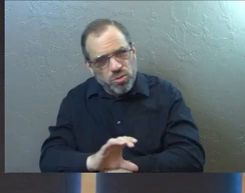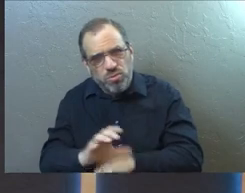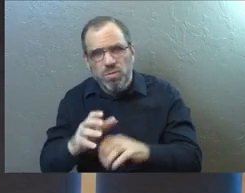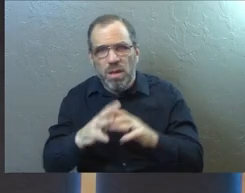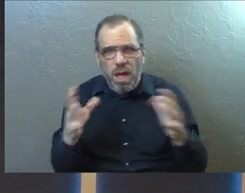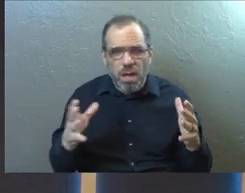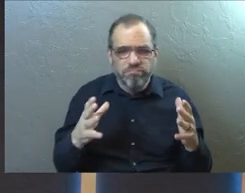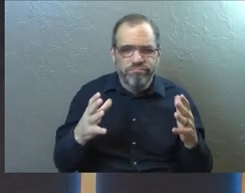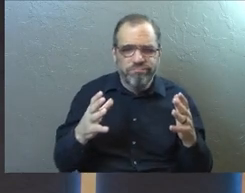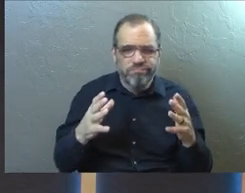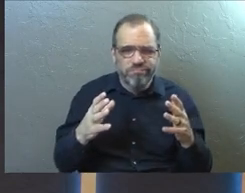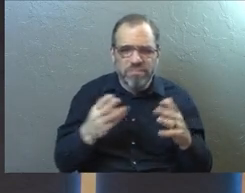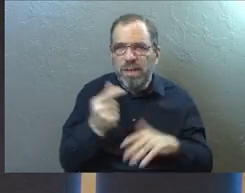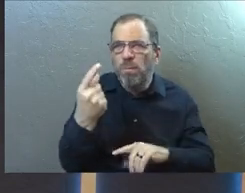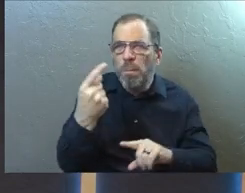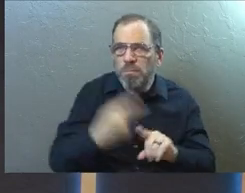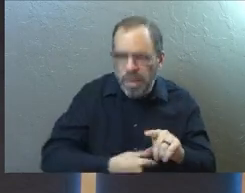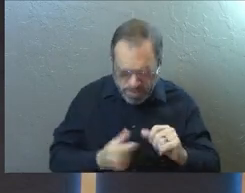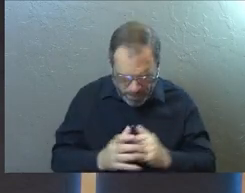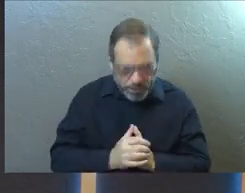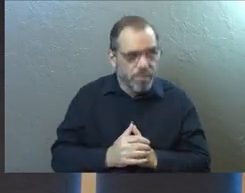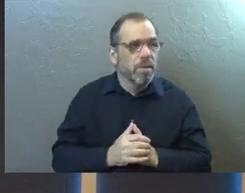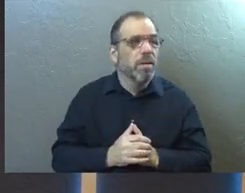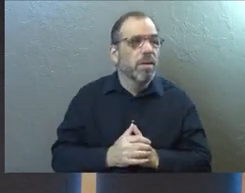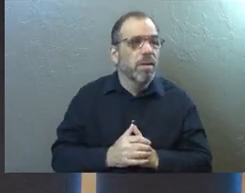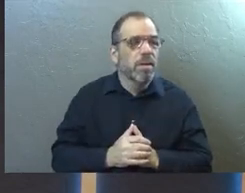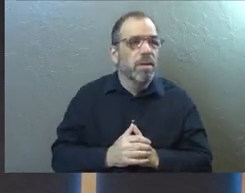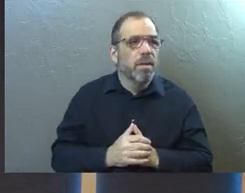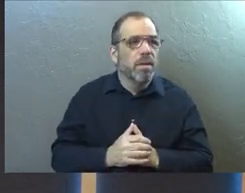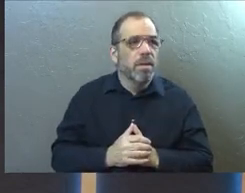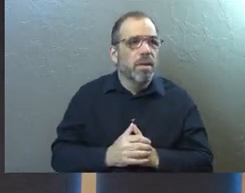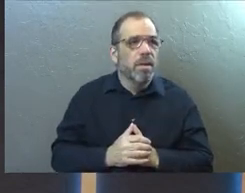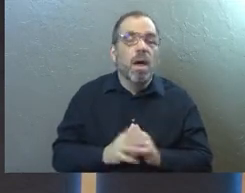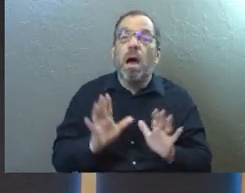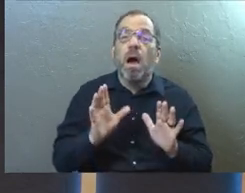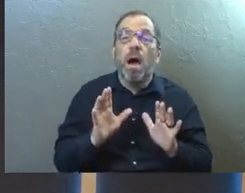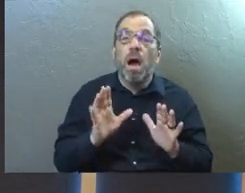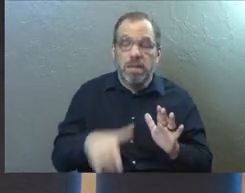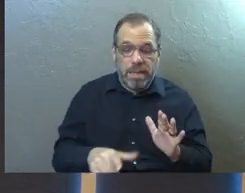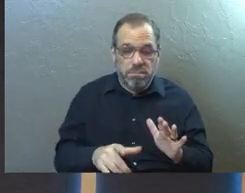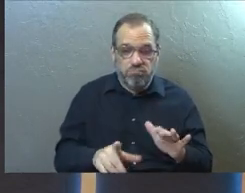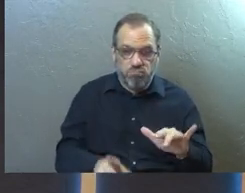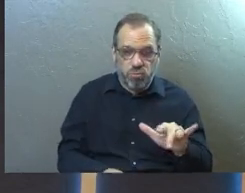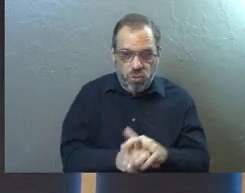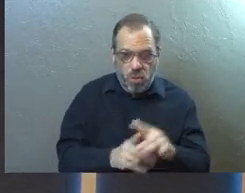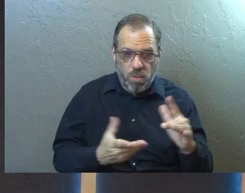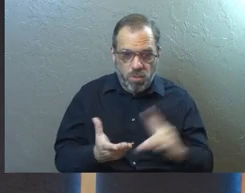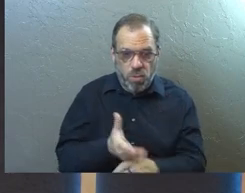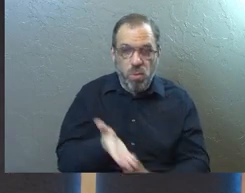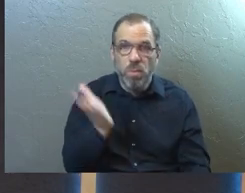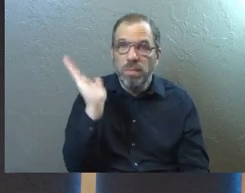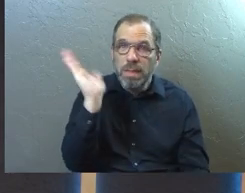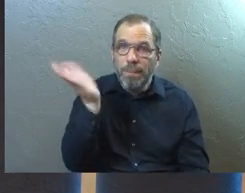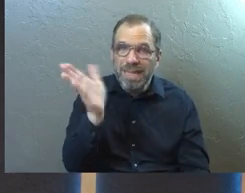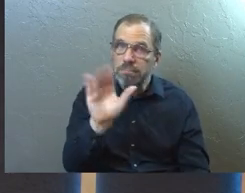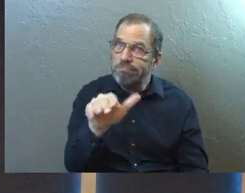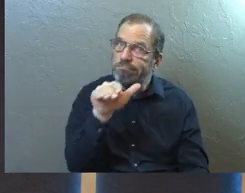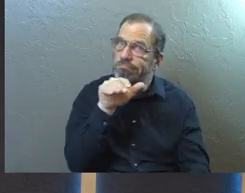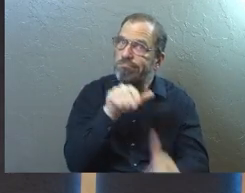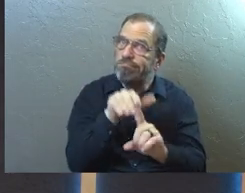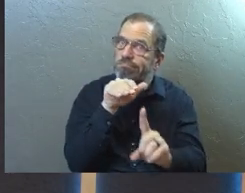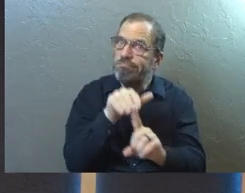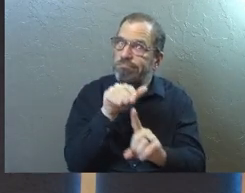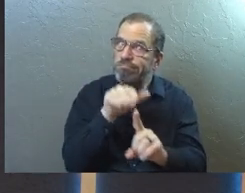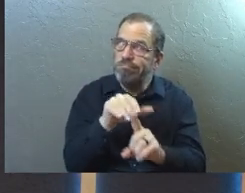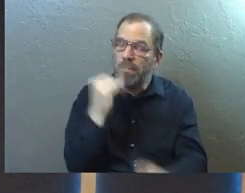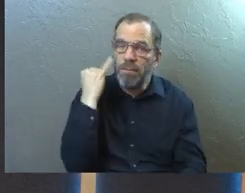quite a bit over the last few months. Excuse me. Each of these is gonna come up throughout the message. And so I just want to remind you of some